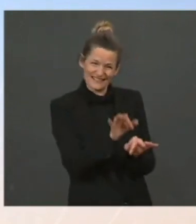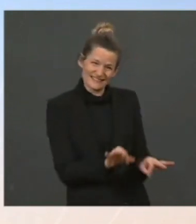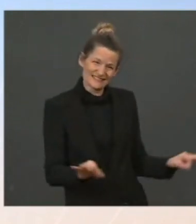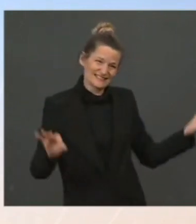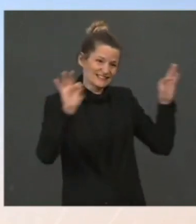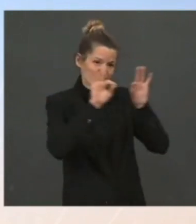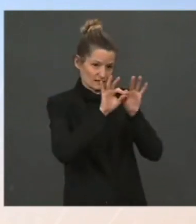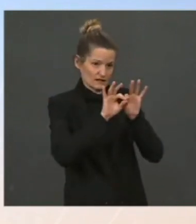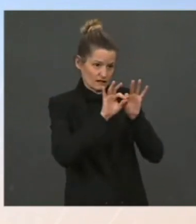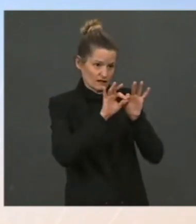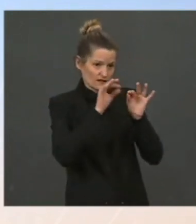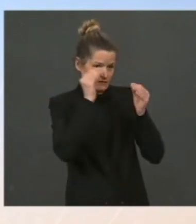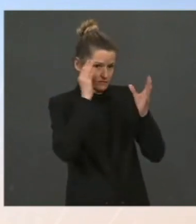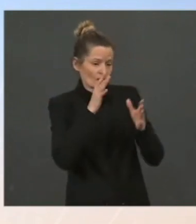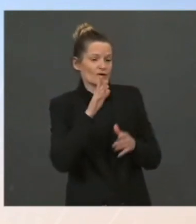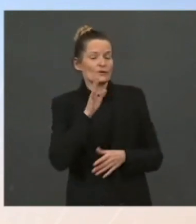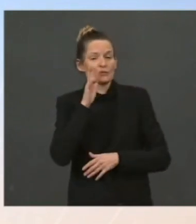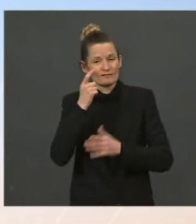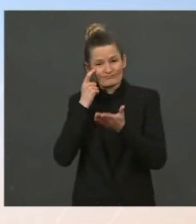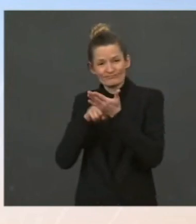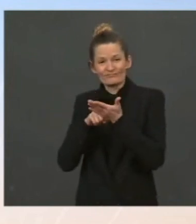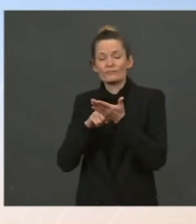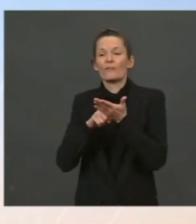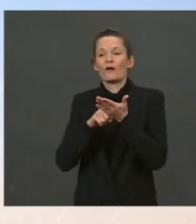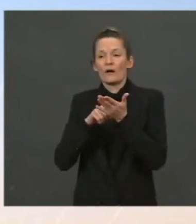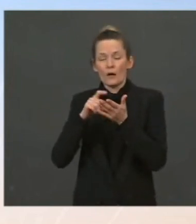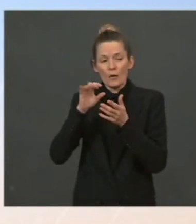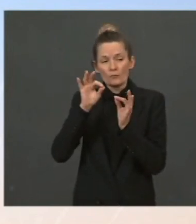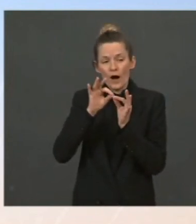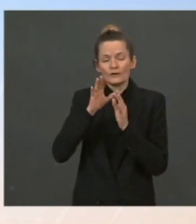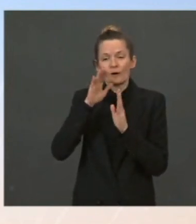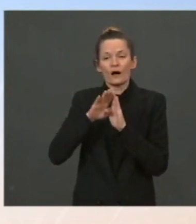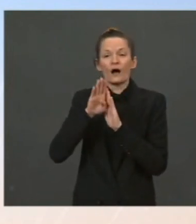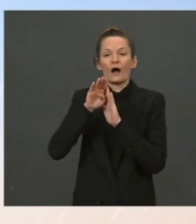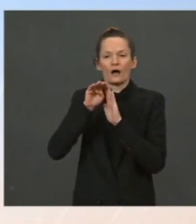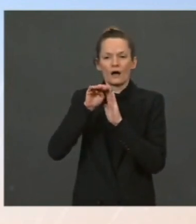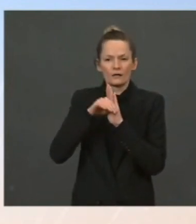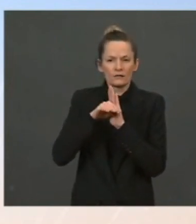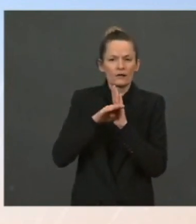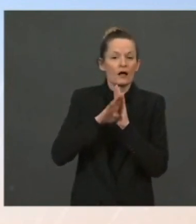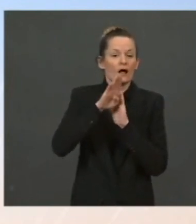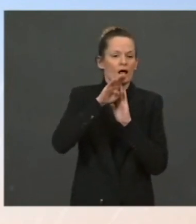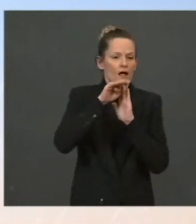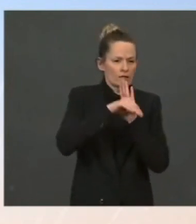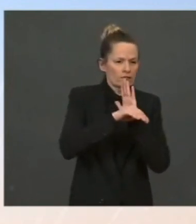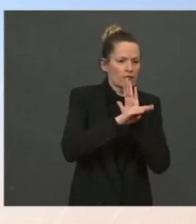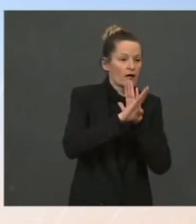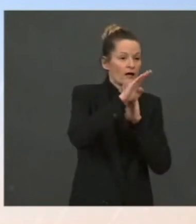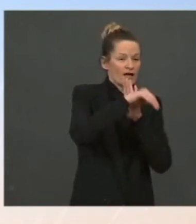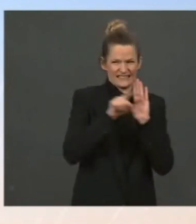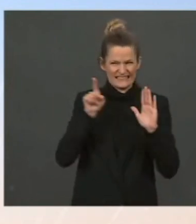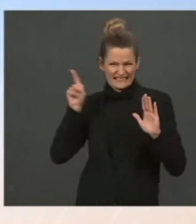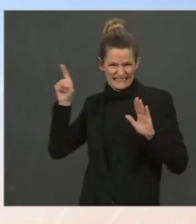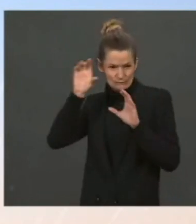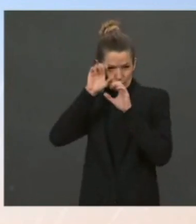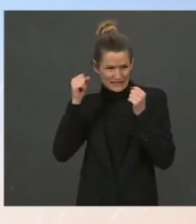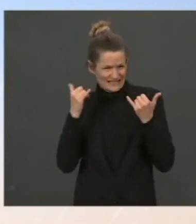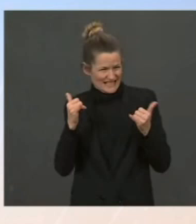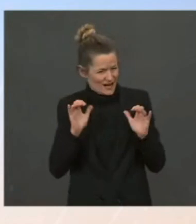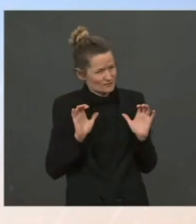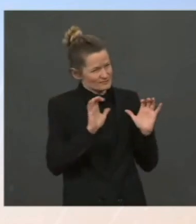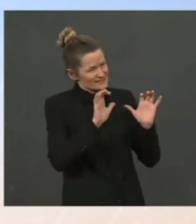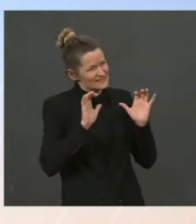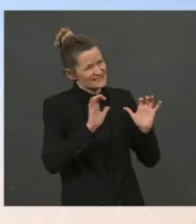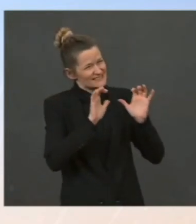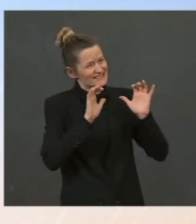However, this administration has been very aggressive, obviously, about getting people vaccinated. And that's the ultimate answer. But as we know,